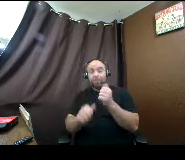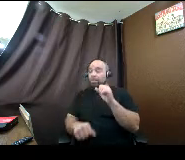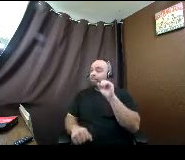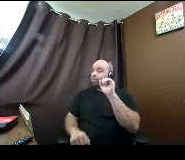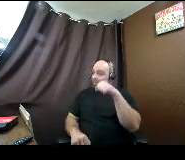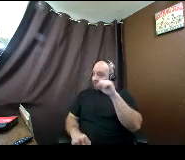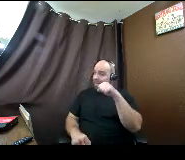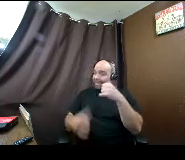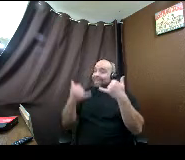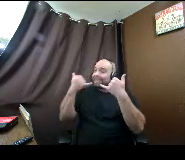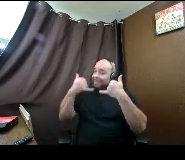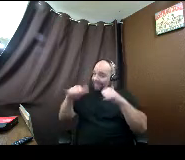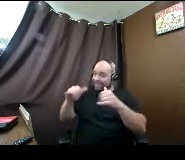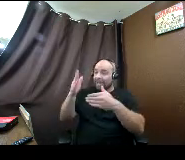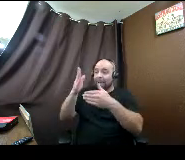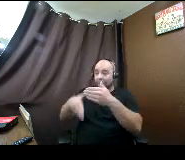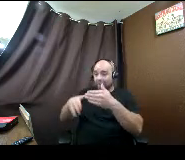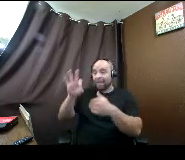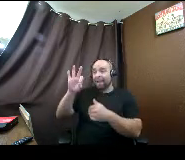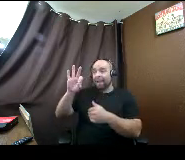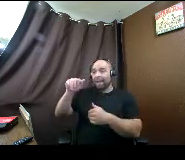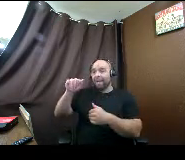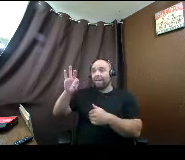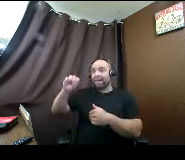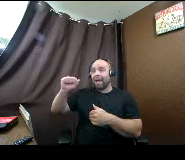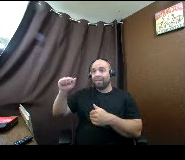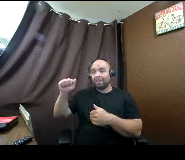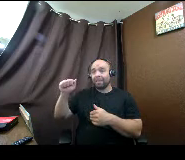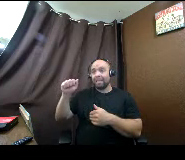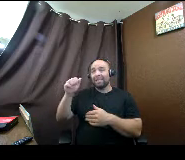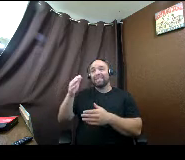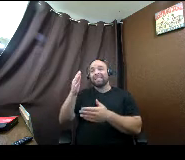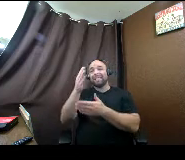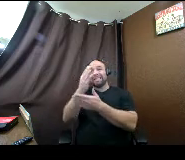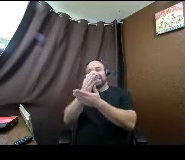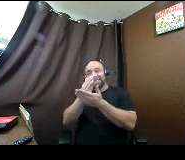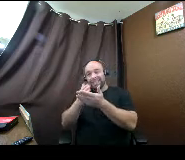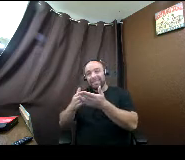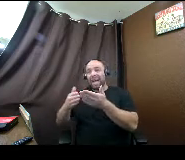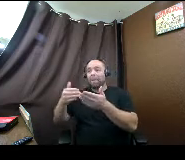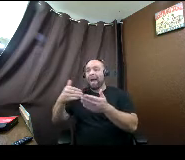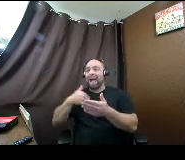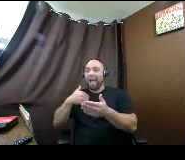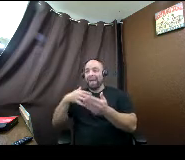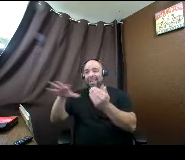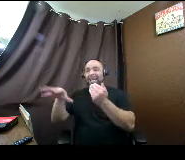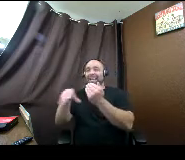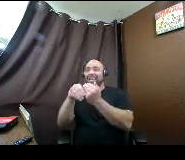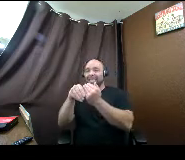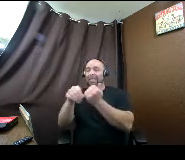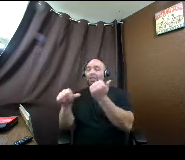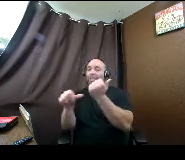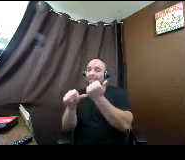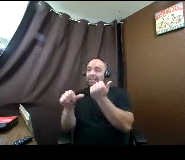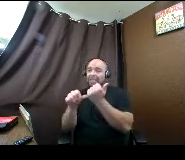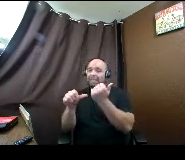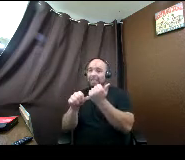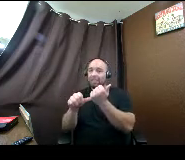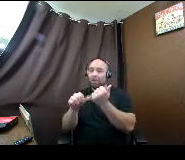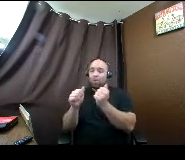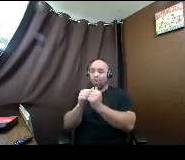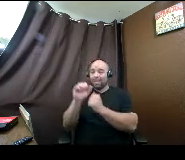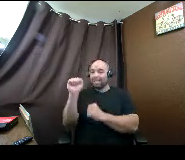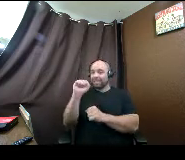FAFSA. and I think there in some cases. there may be additional aid. in addition to Seattle promise that you can.